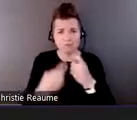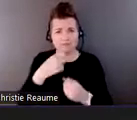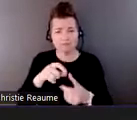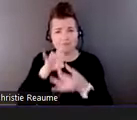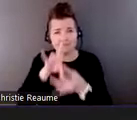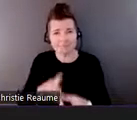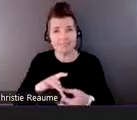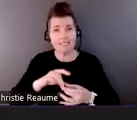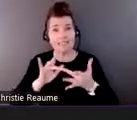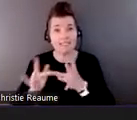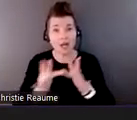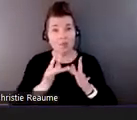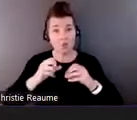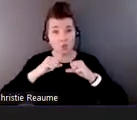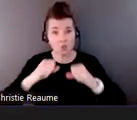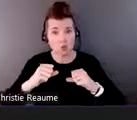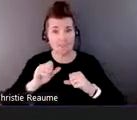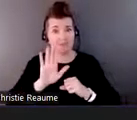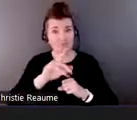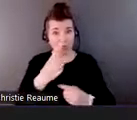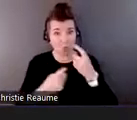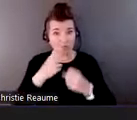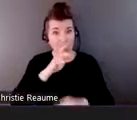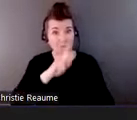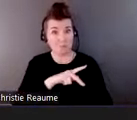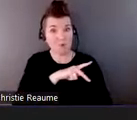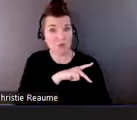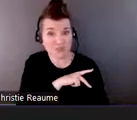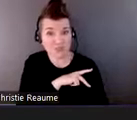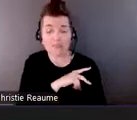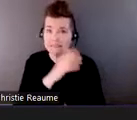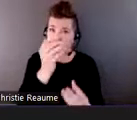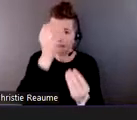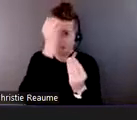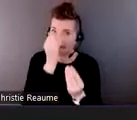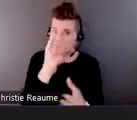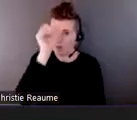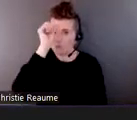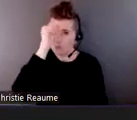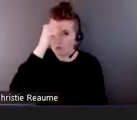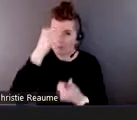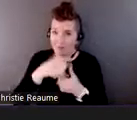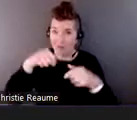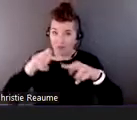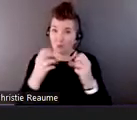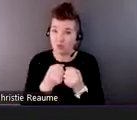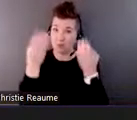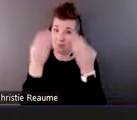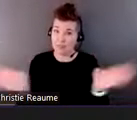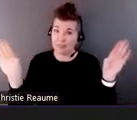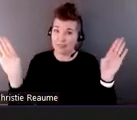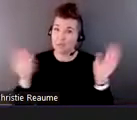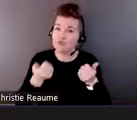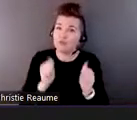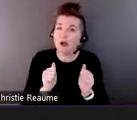just be conscious that this is a public forum, but to keep things very general and if you want something as,